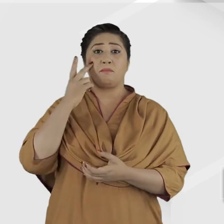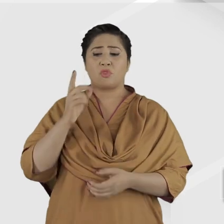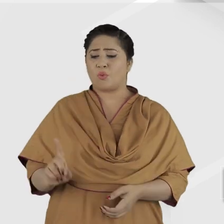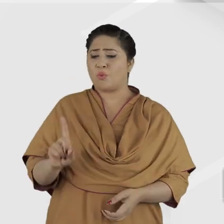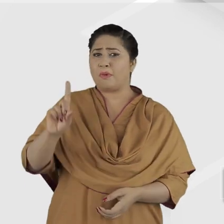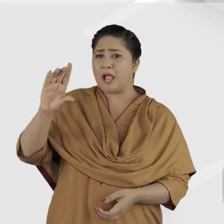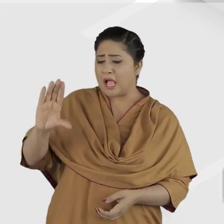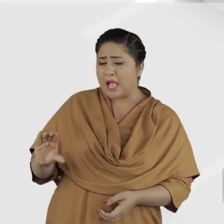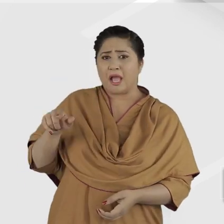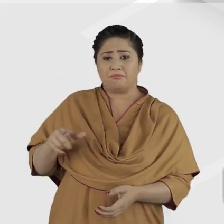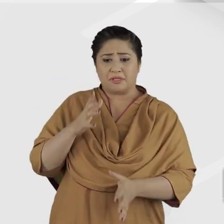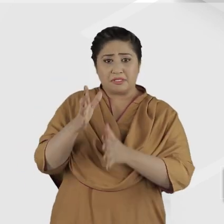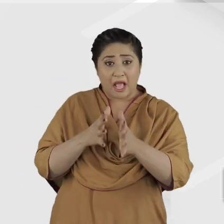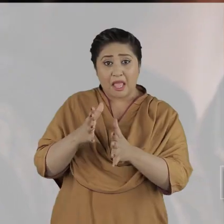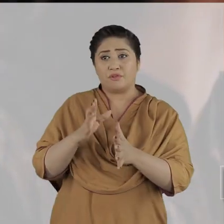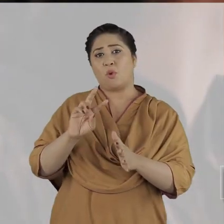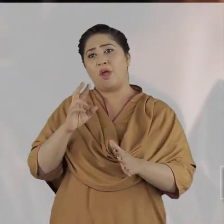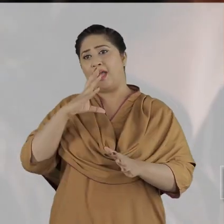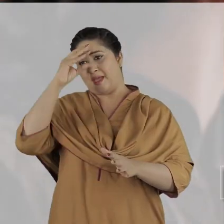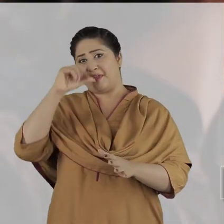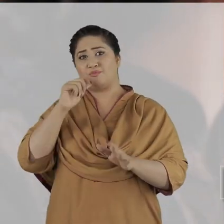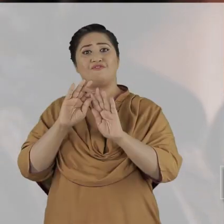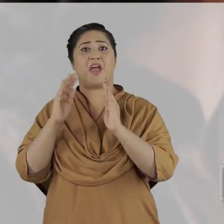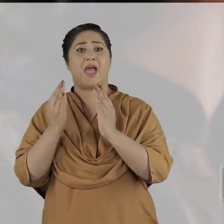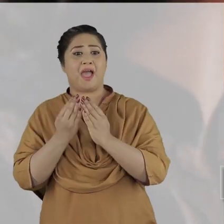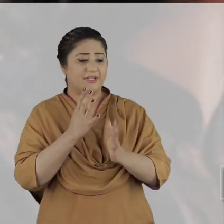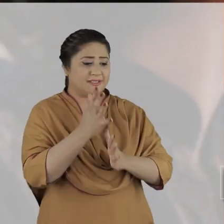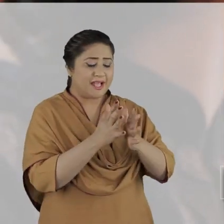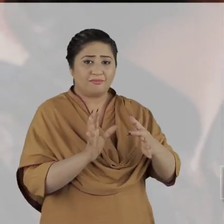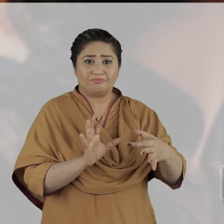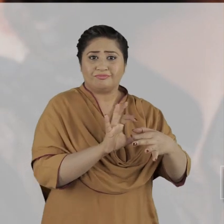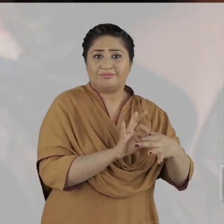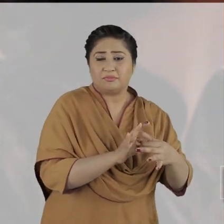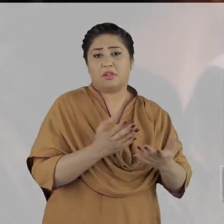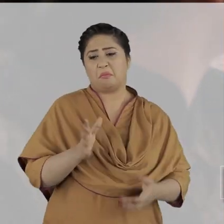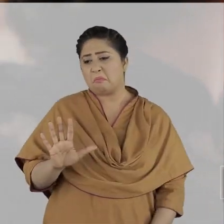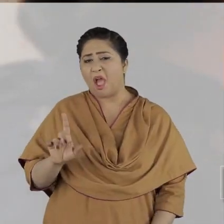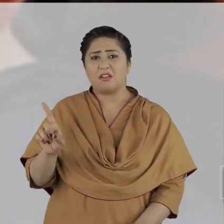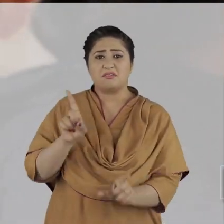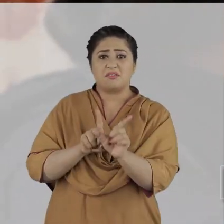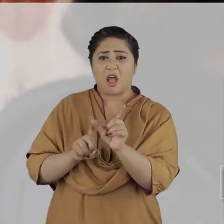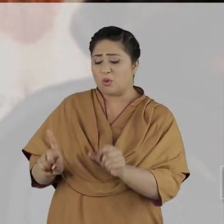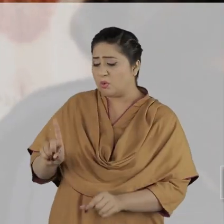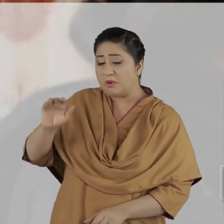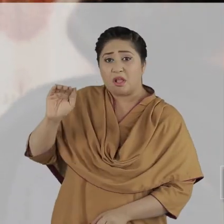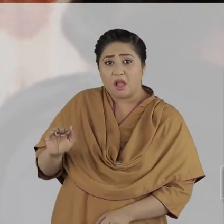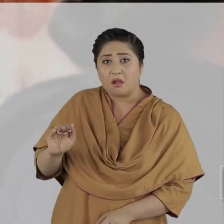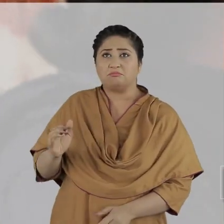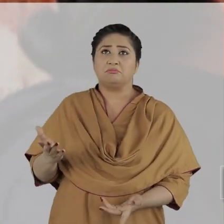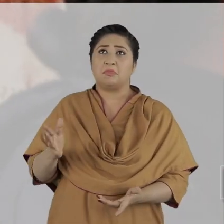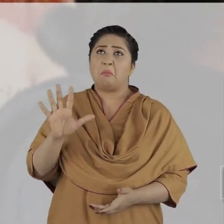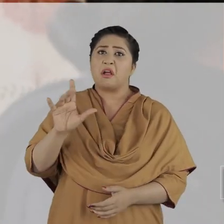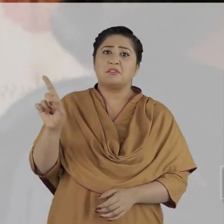Early exposure to sign language with family support is crucial, as after five years of age, language